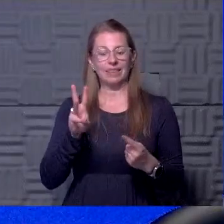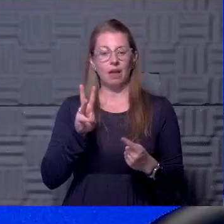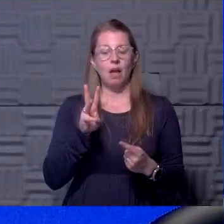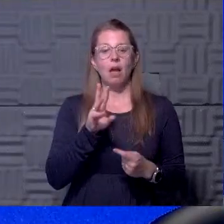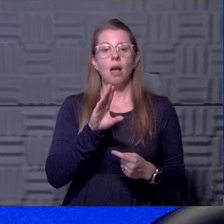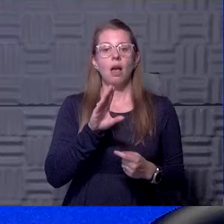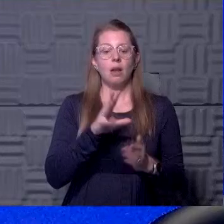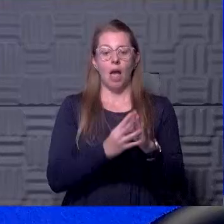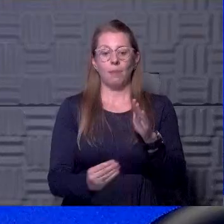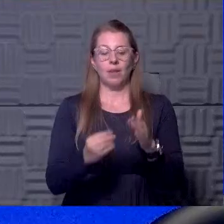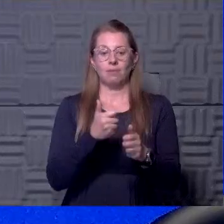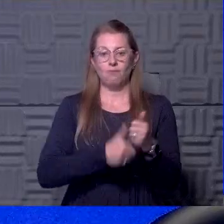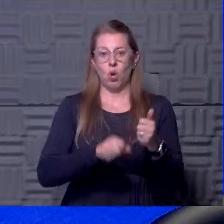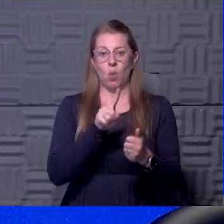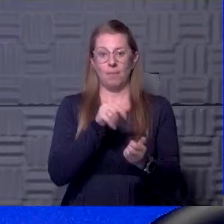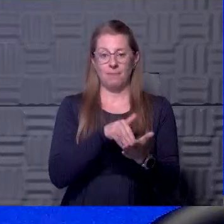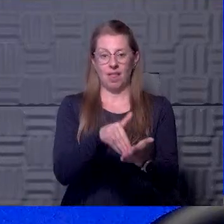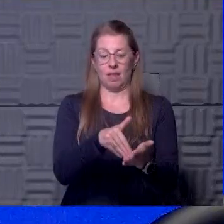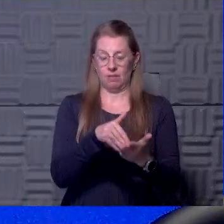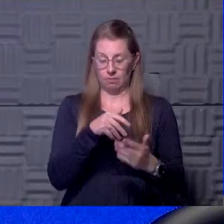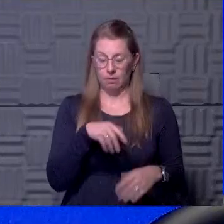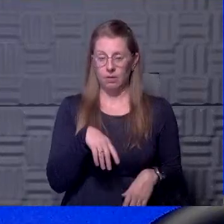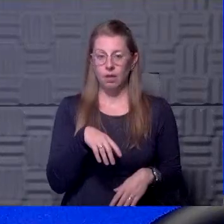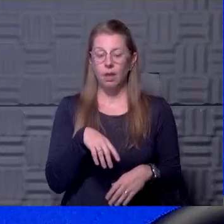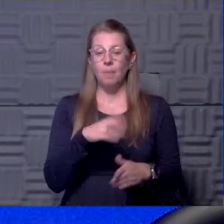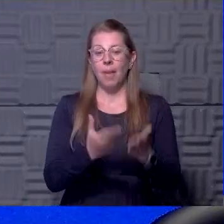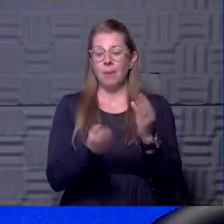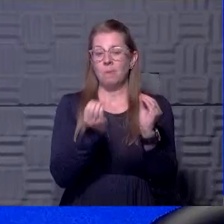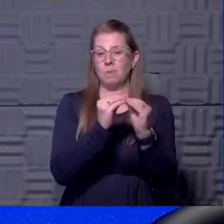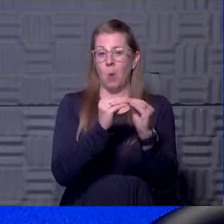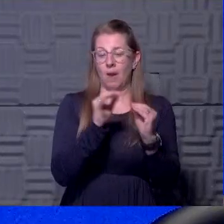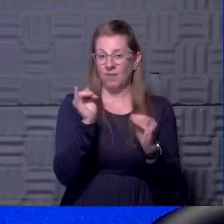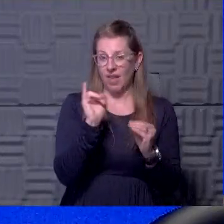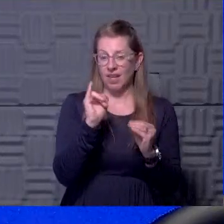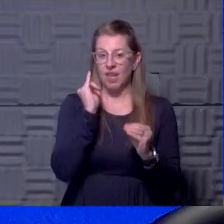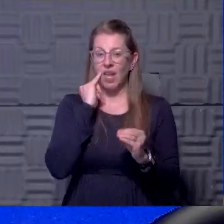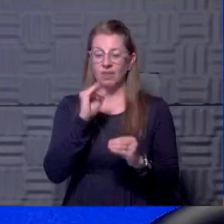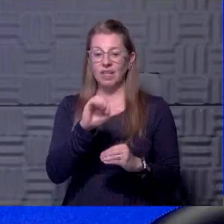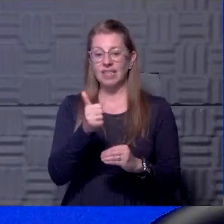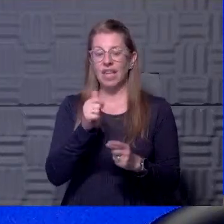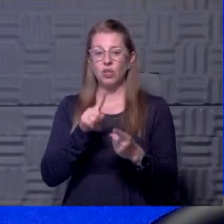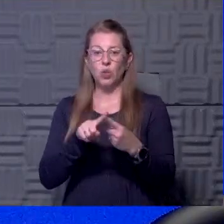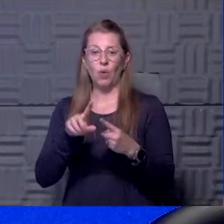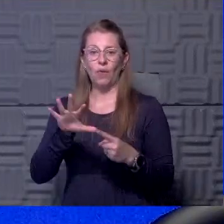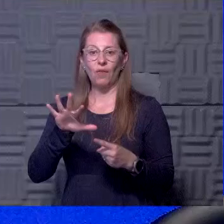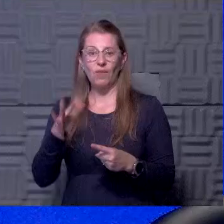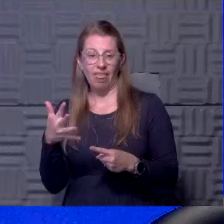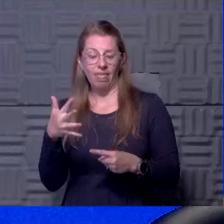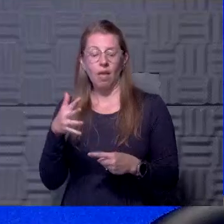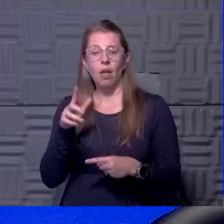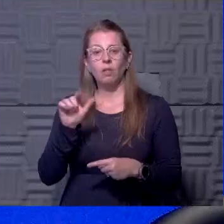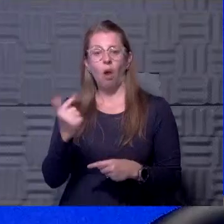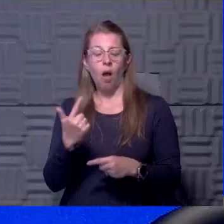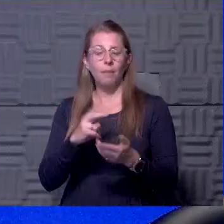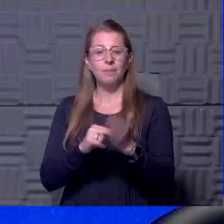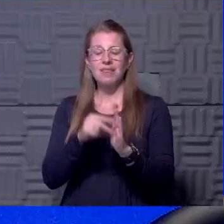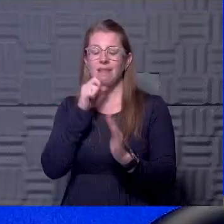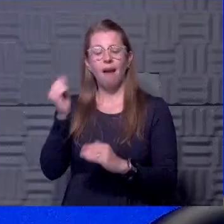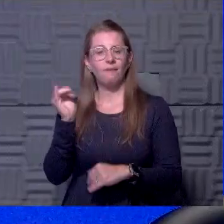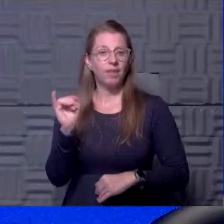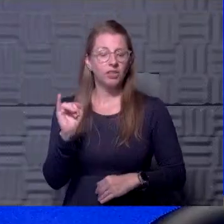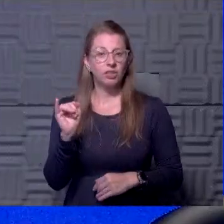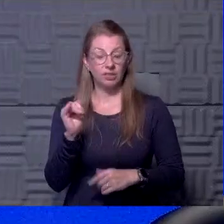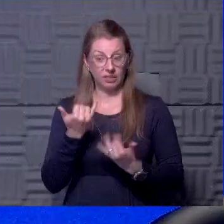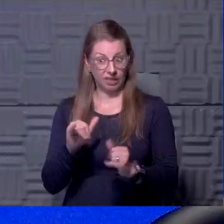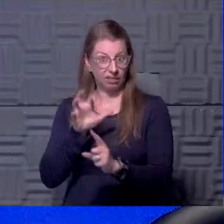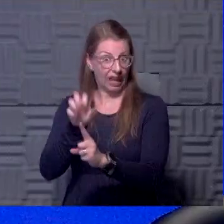can culture virus. You're more detectable. You're probably more infectious. If you're 10 to the fifth log, you are not as infectious. Will you still be